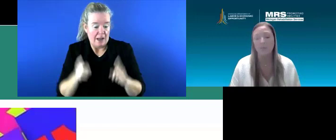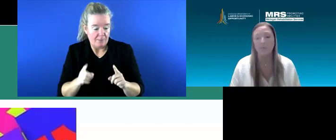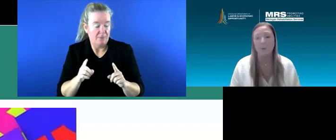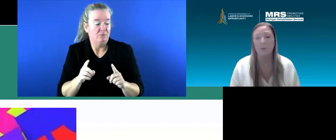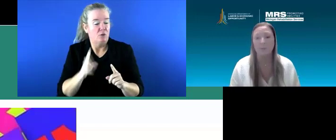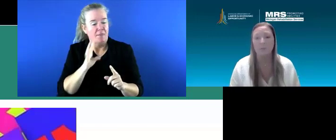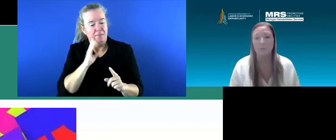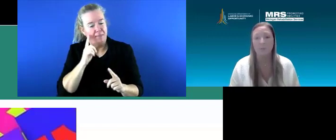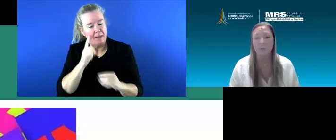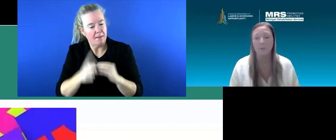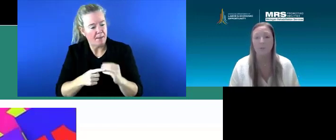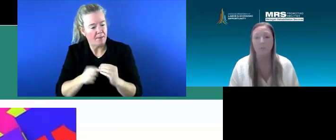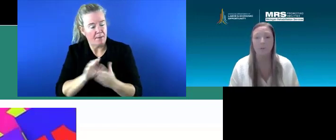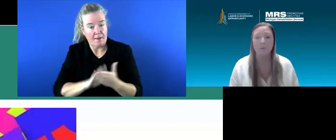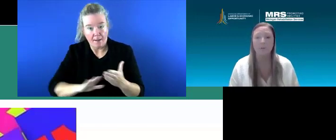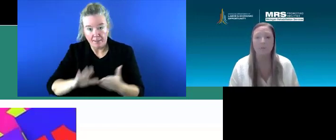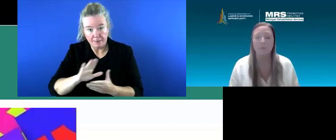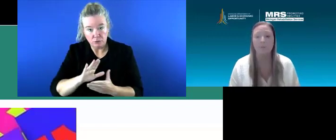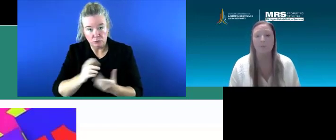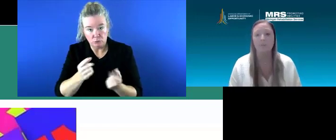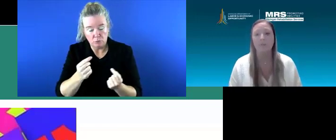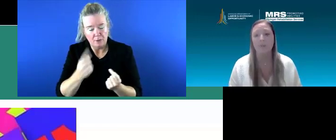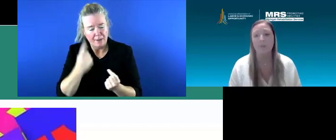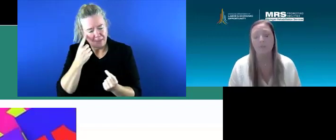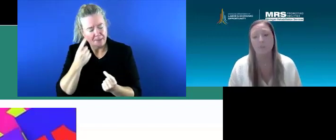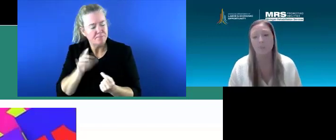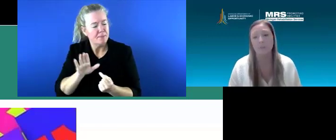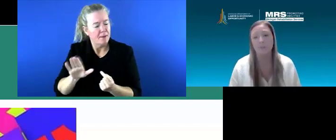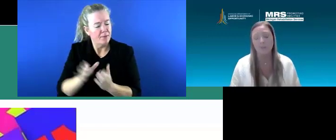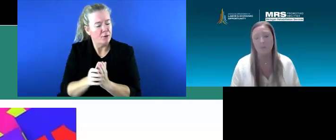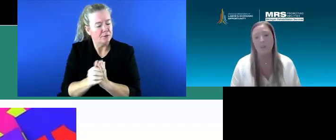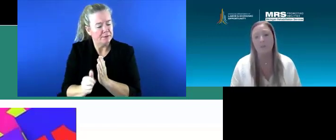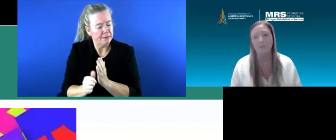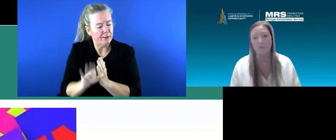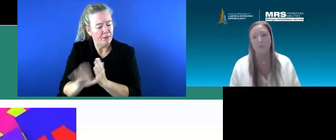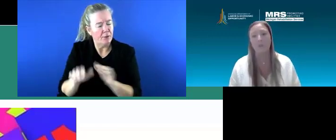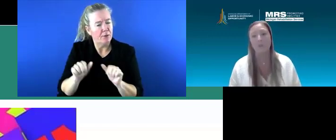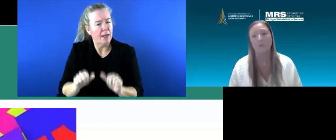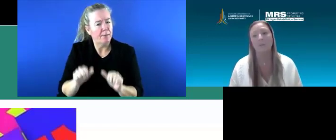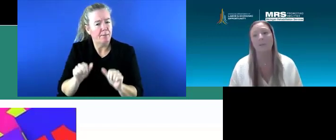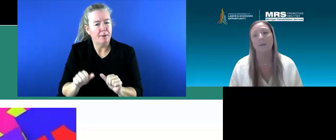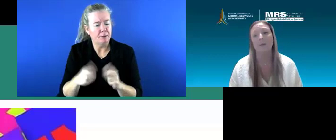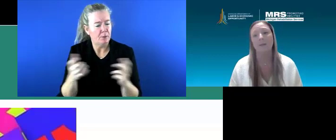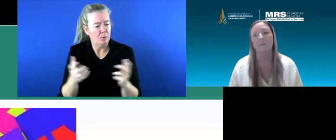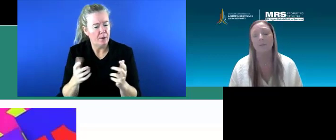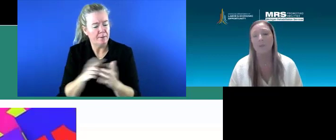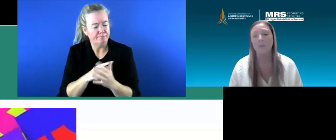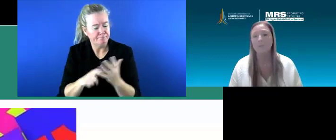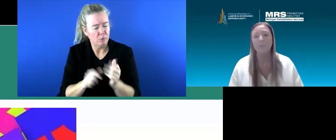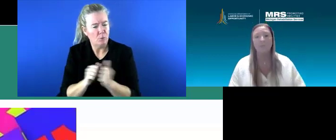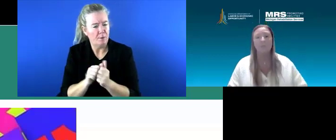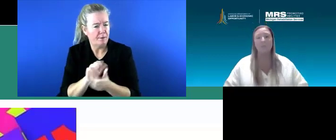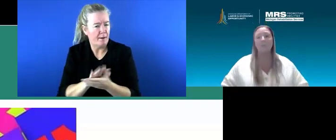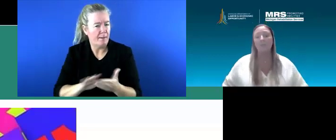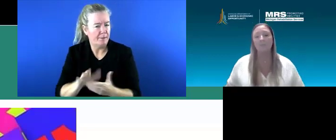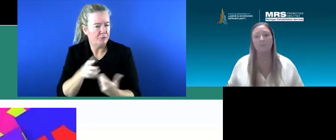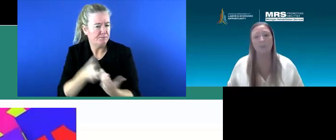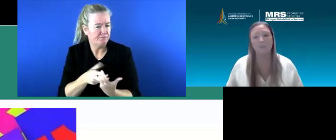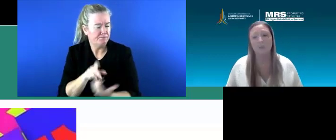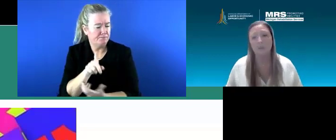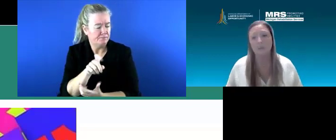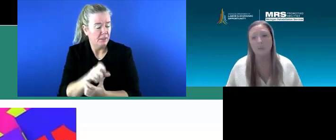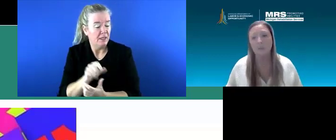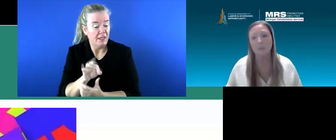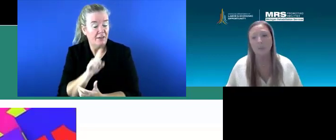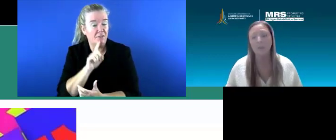college, we want to make sure, you know, what is those skills and capabilities of that individual going to college? So even if, you know,